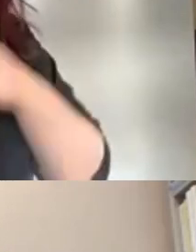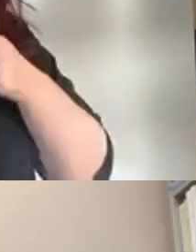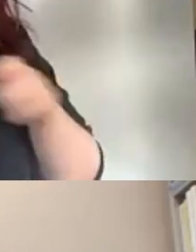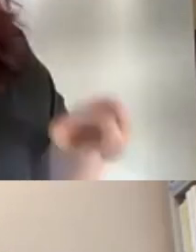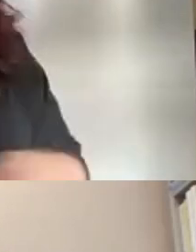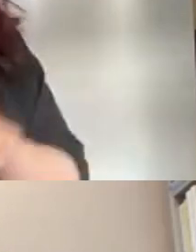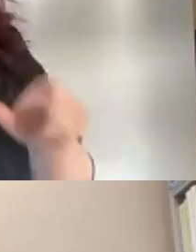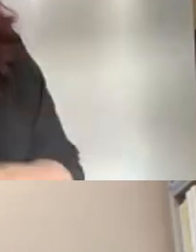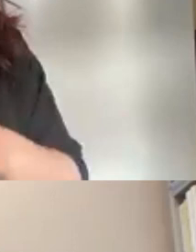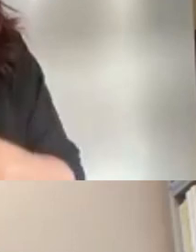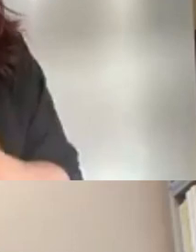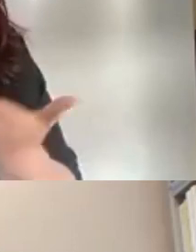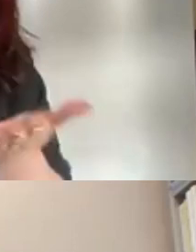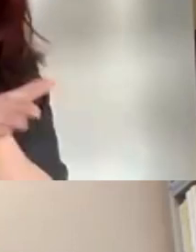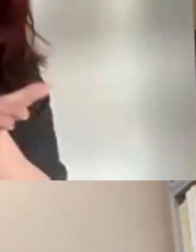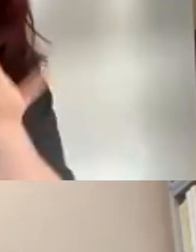to you Lillian.